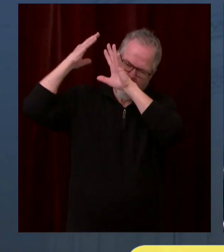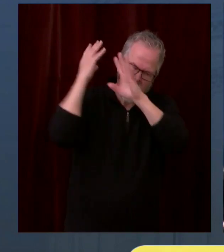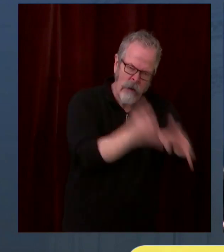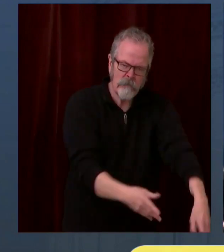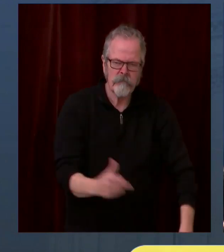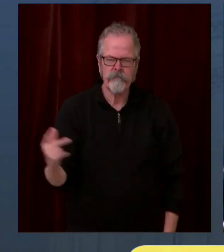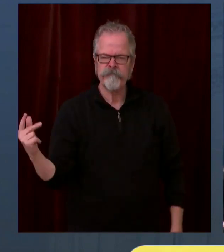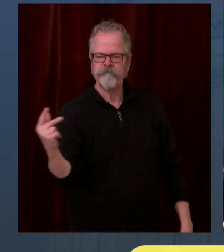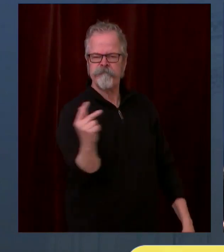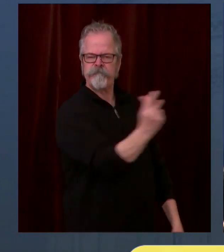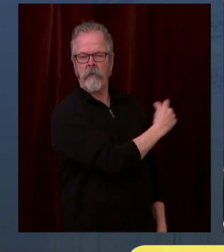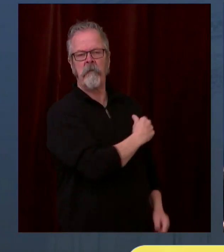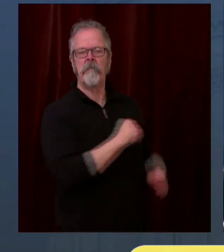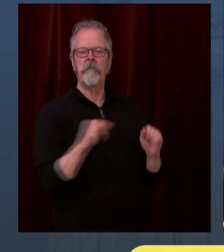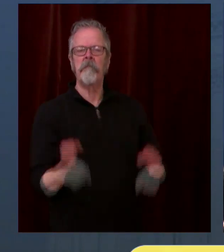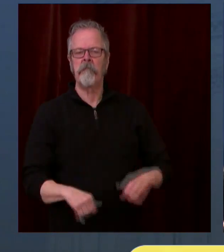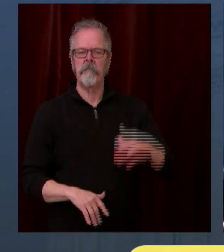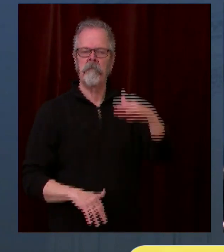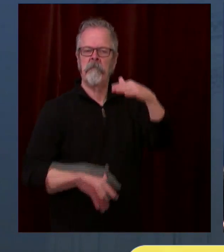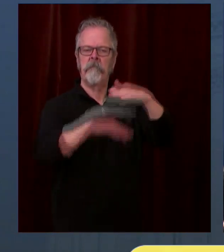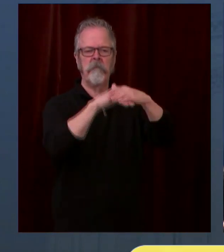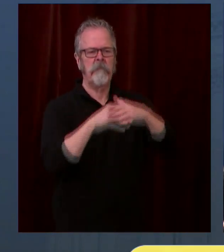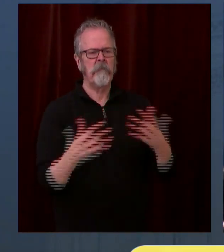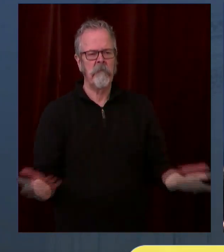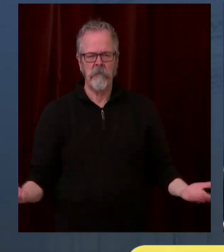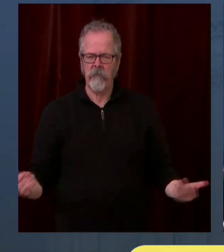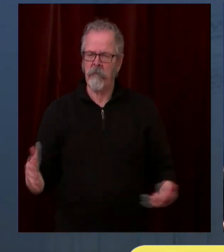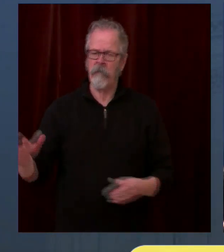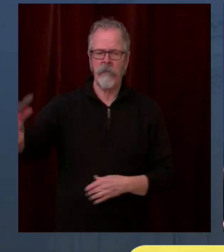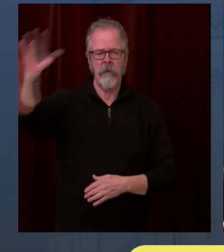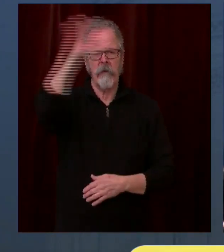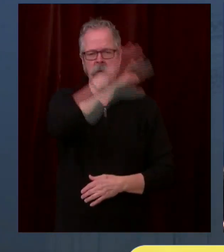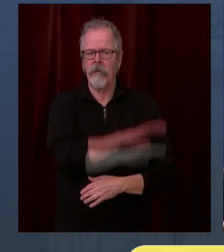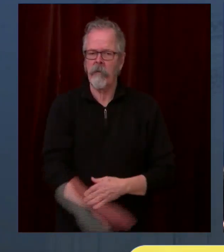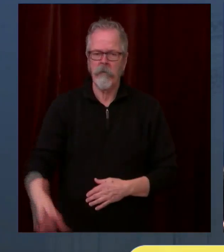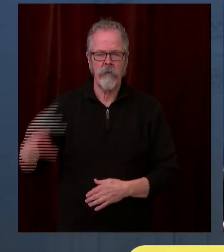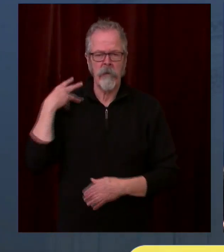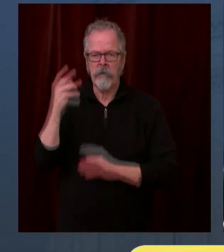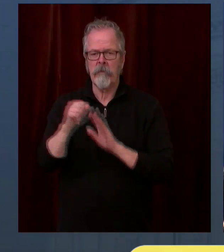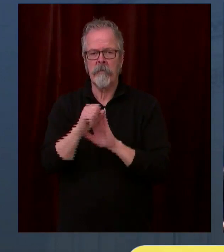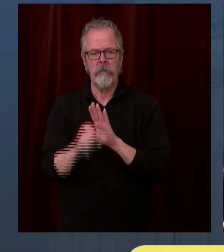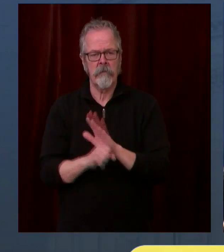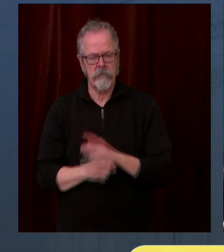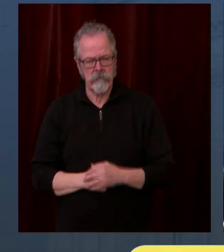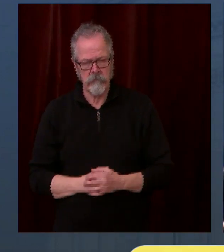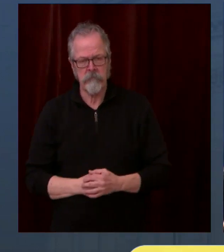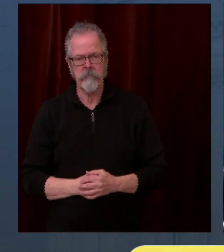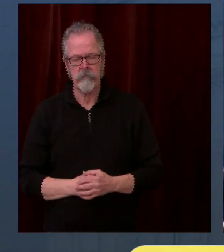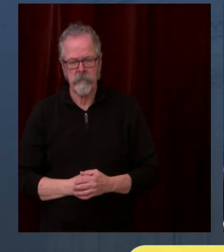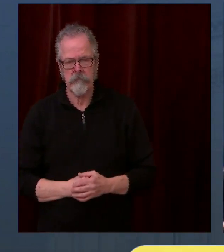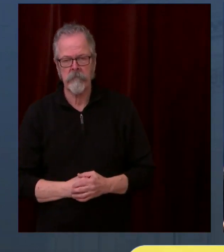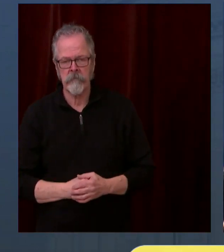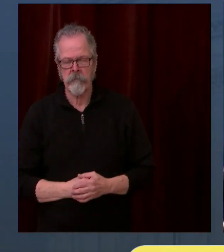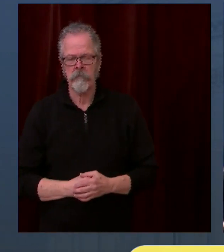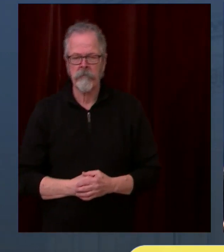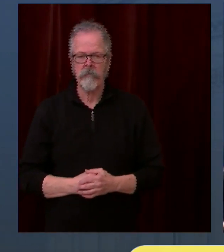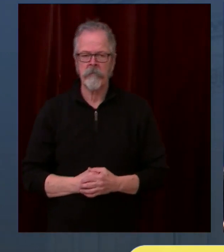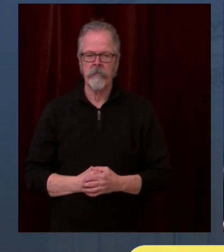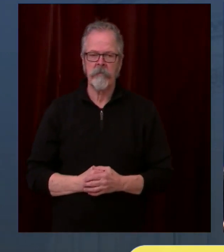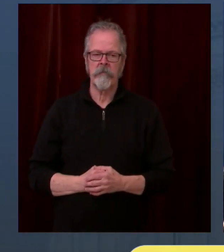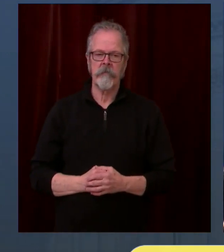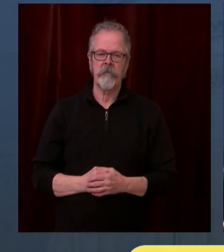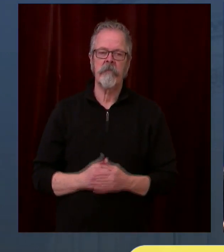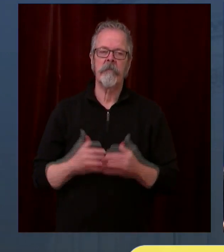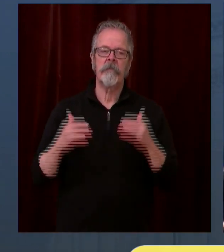of the immediate Puget Sound area. And that's why we located them as we we talked about. We also need to stand